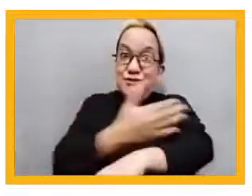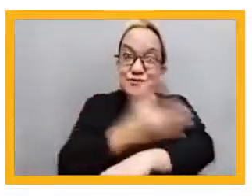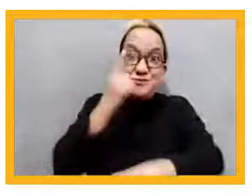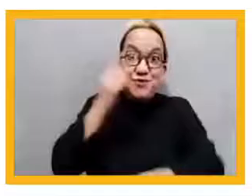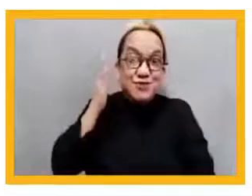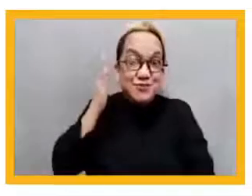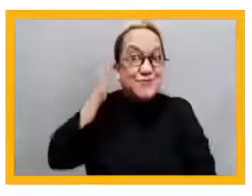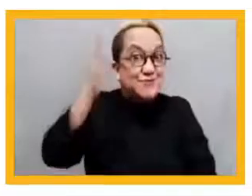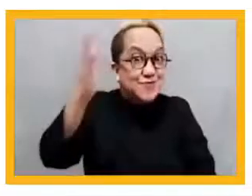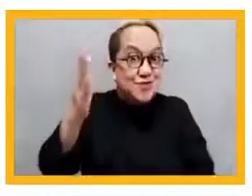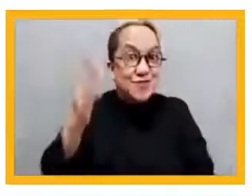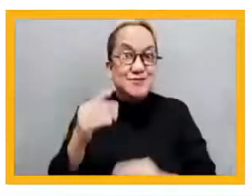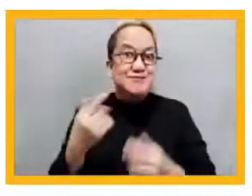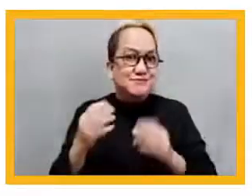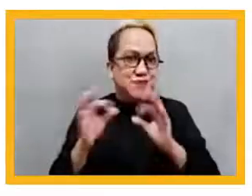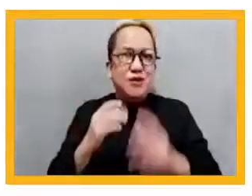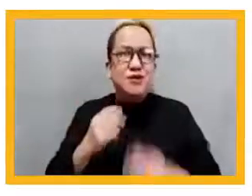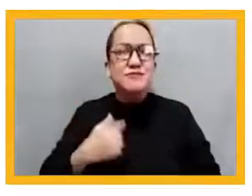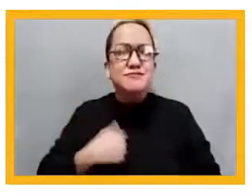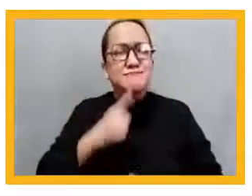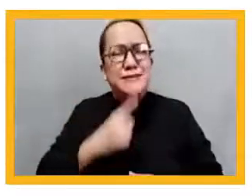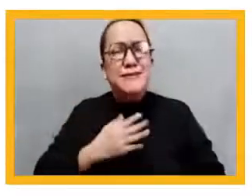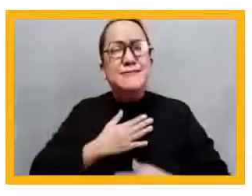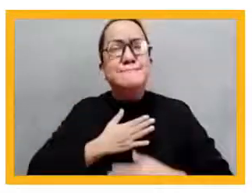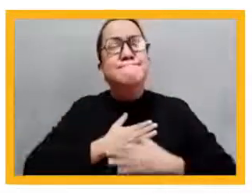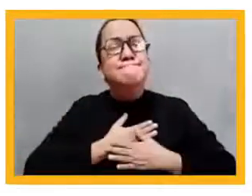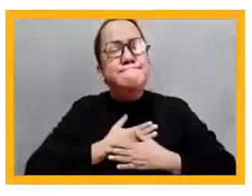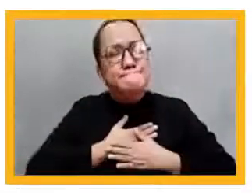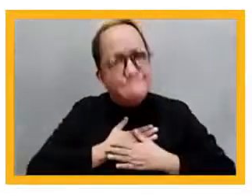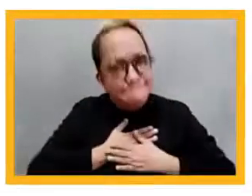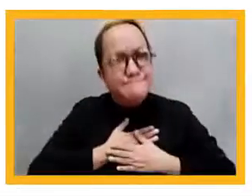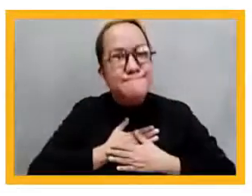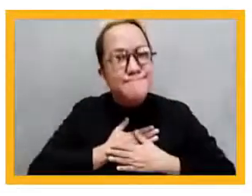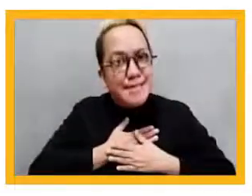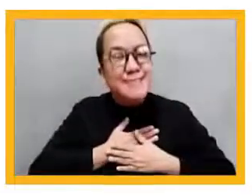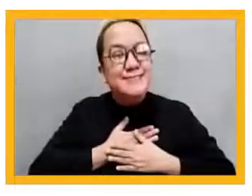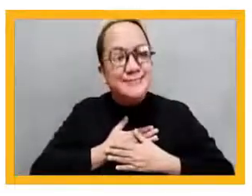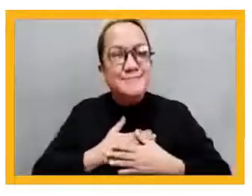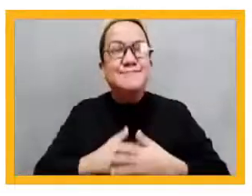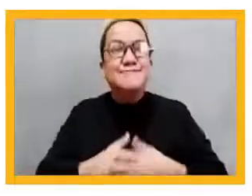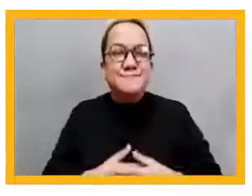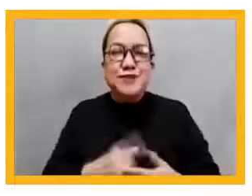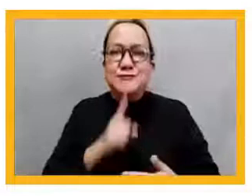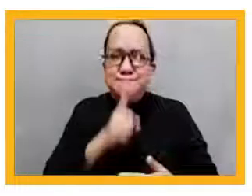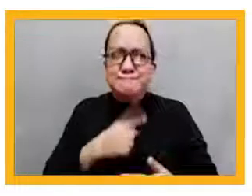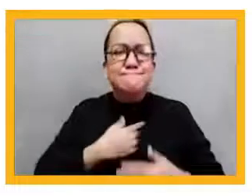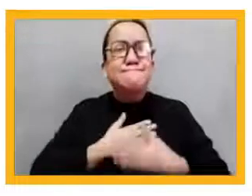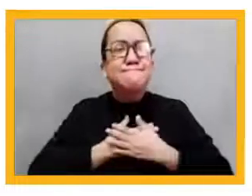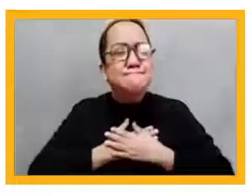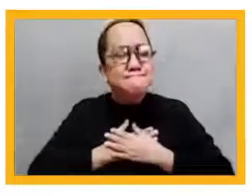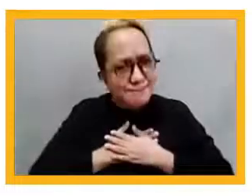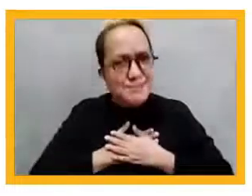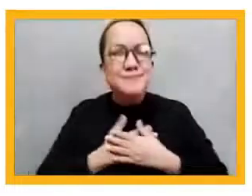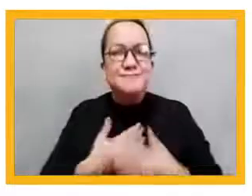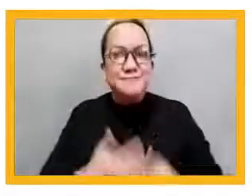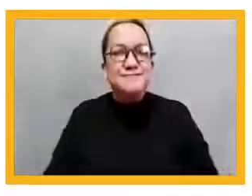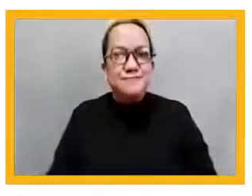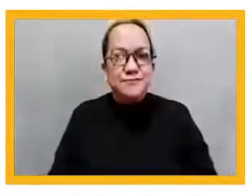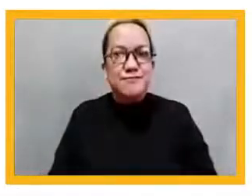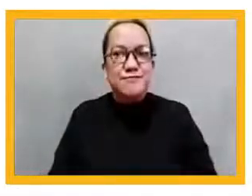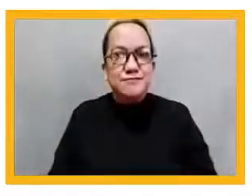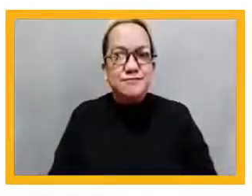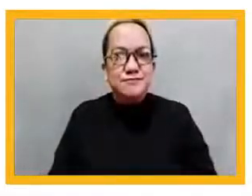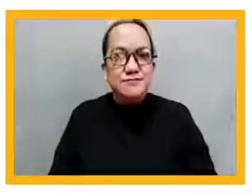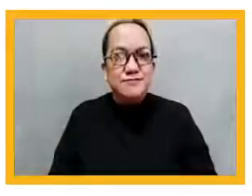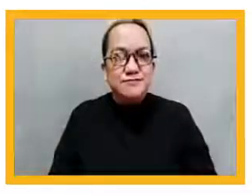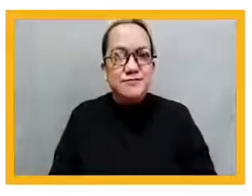appreciate your input on this. It really means a lot to us. Thank you so much for taking time out to participate. It will really help as we